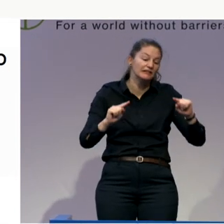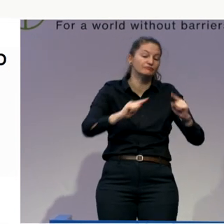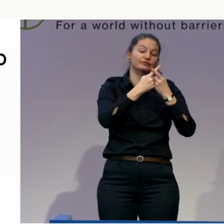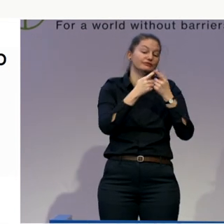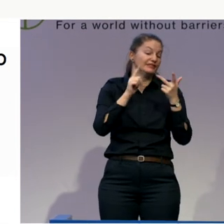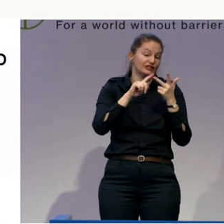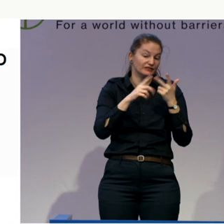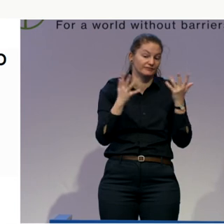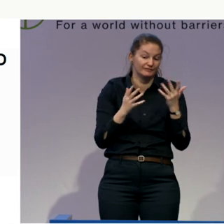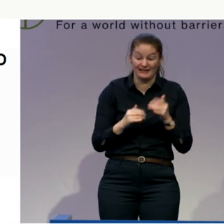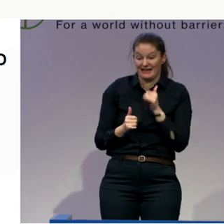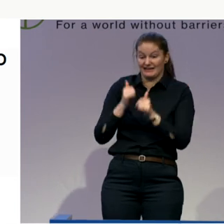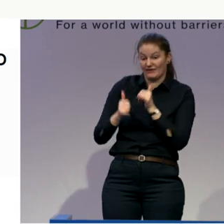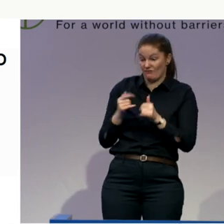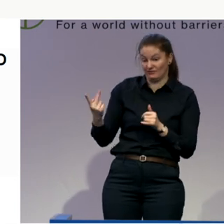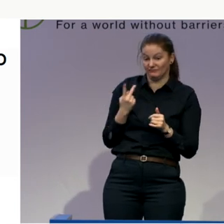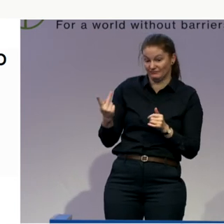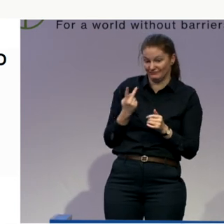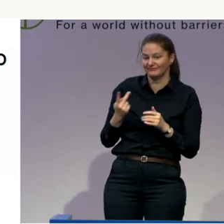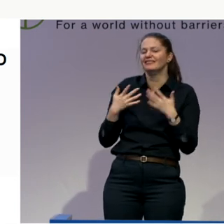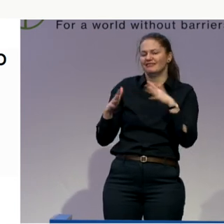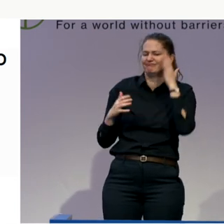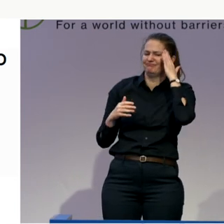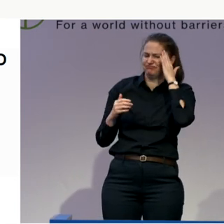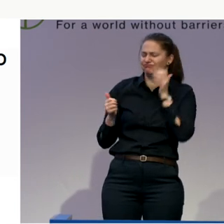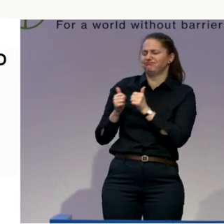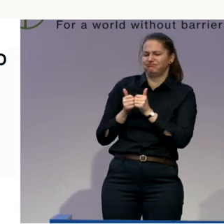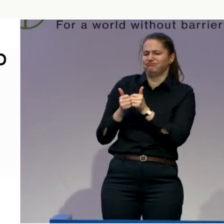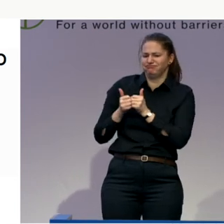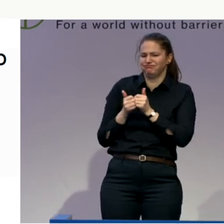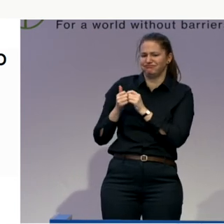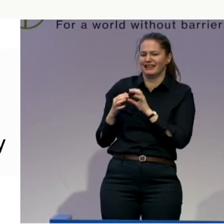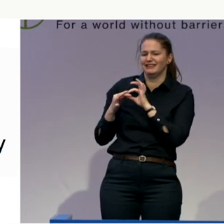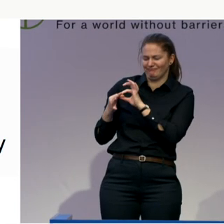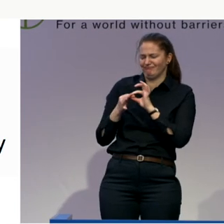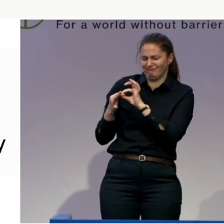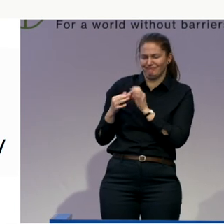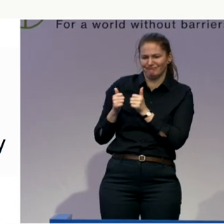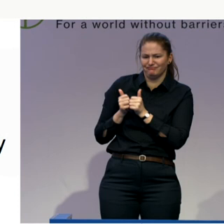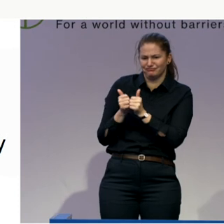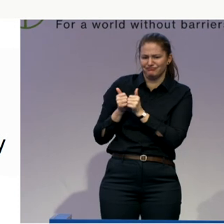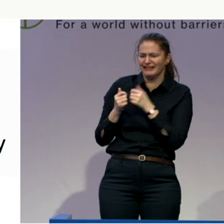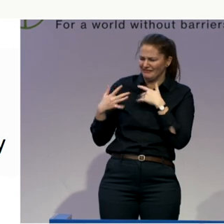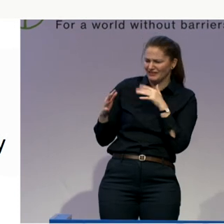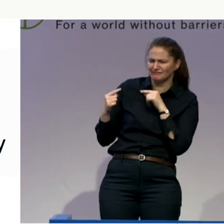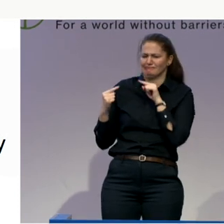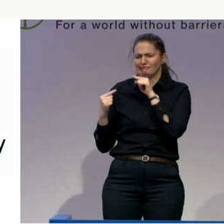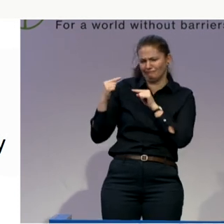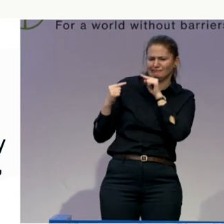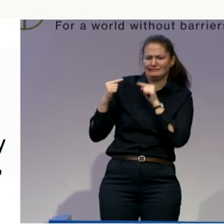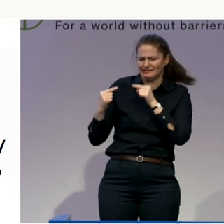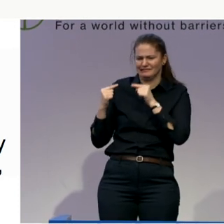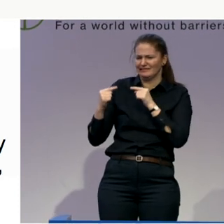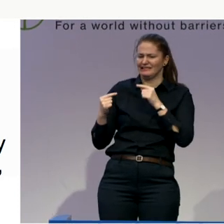I am so irritated with you. And even me, perfect me, is, you know, annoying you a little bit because